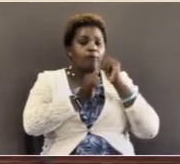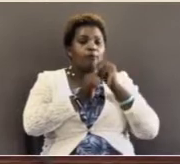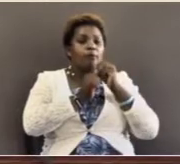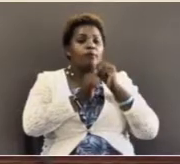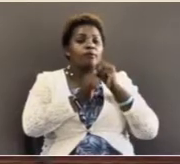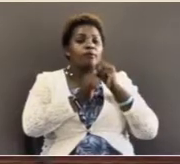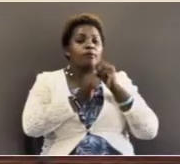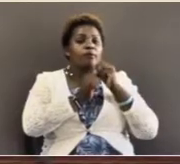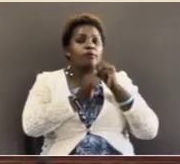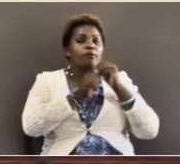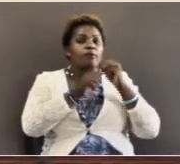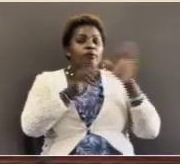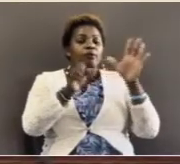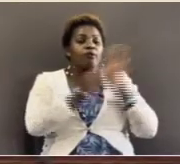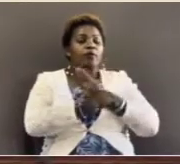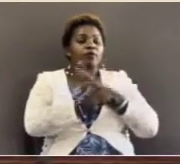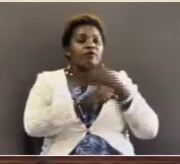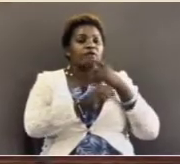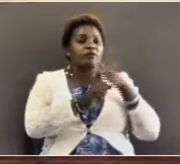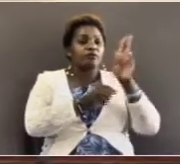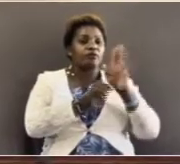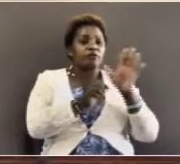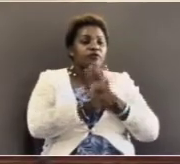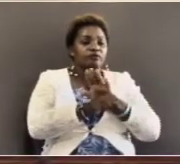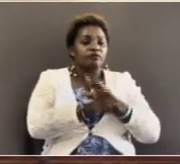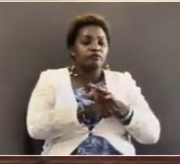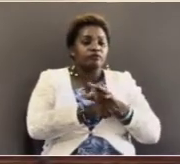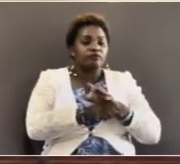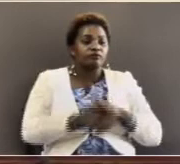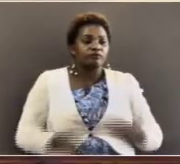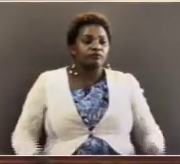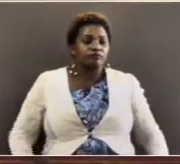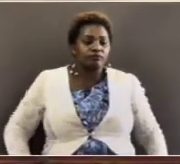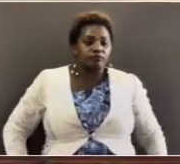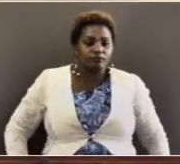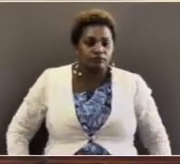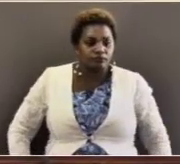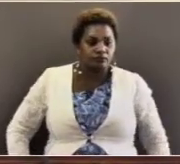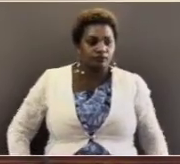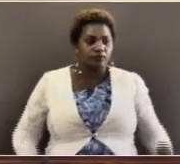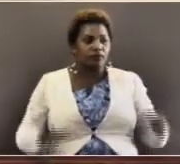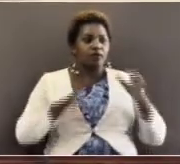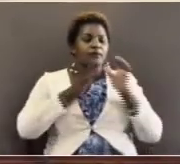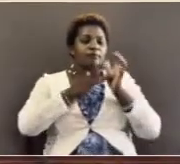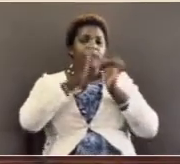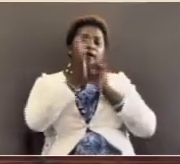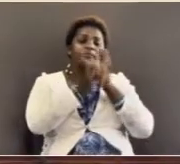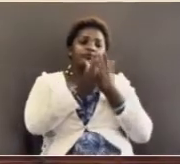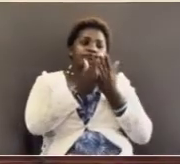So he proved to be very useful unpacking the scriptures